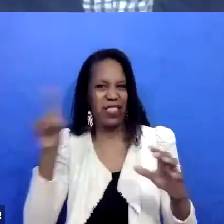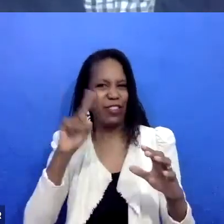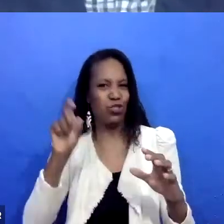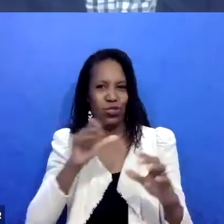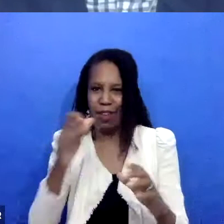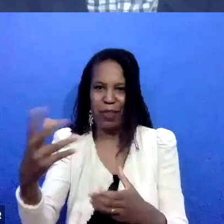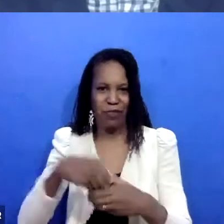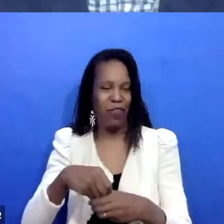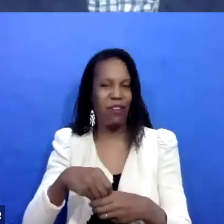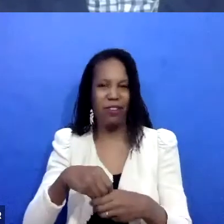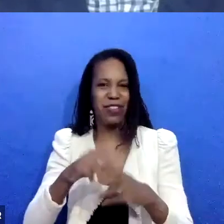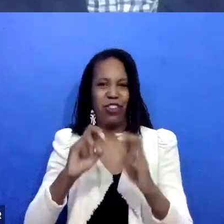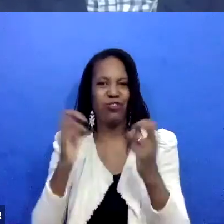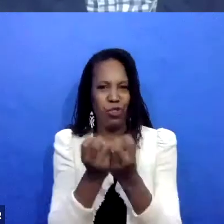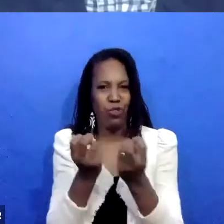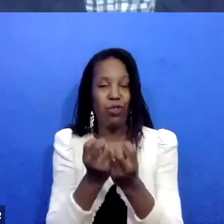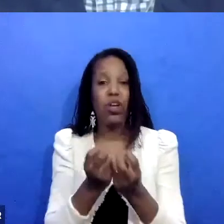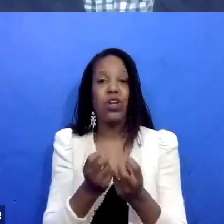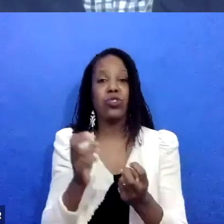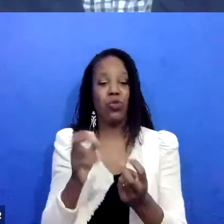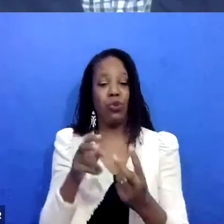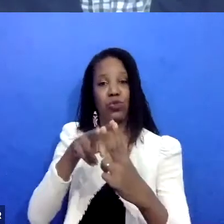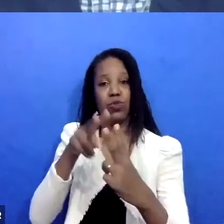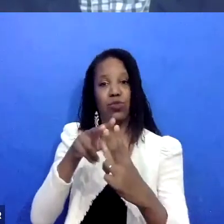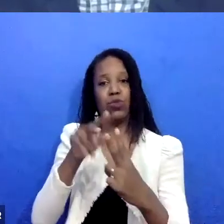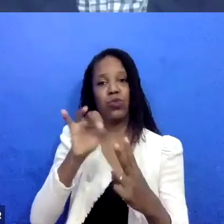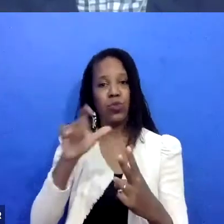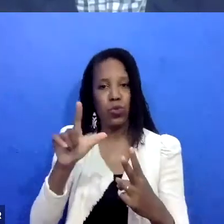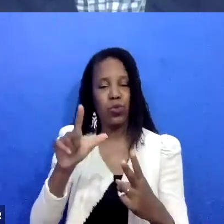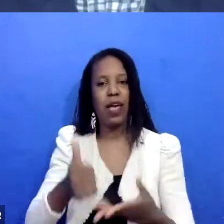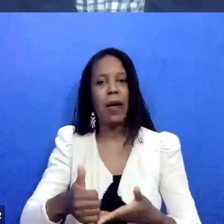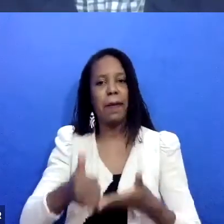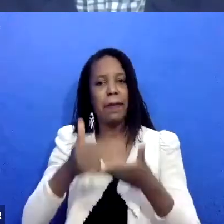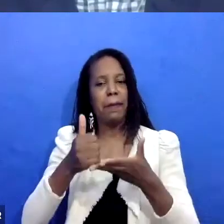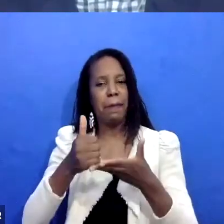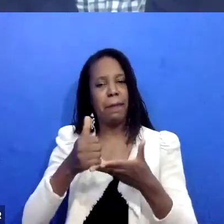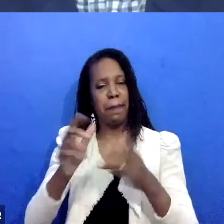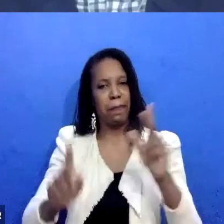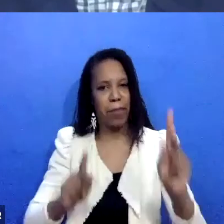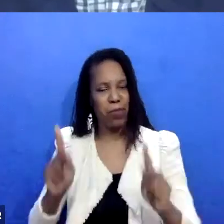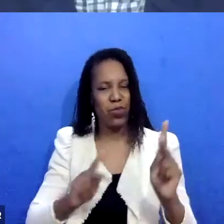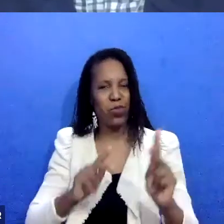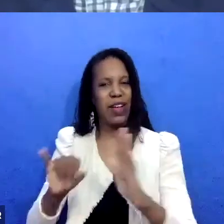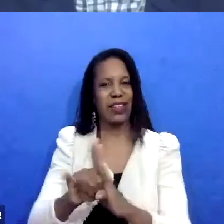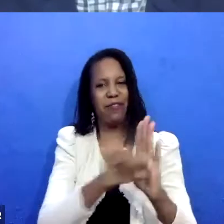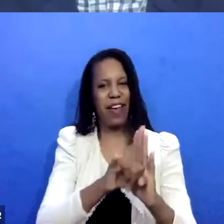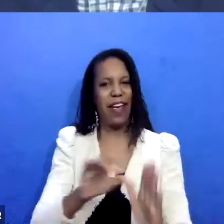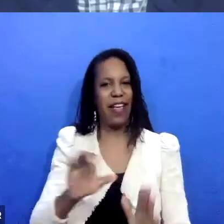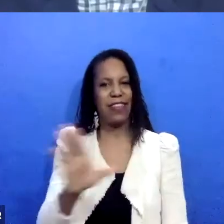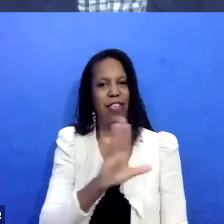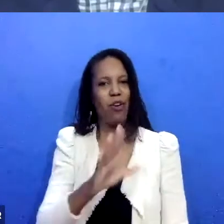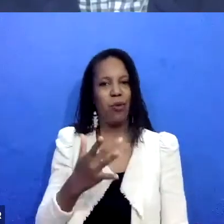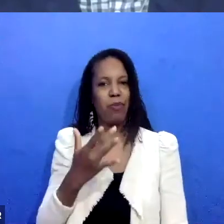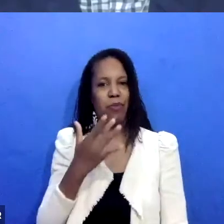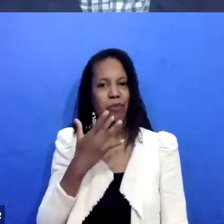so we use those two tools together, uh, to help people identify their own people. Um, and then in those preparatory